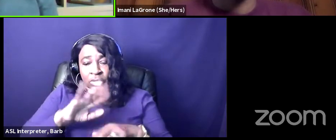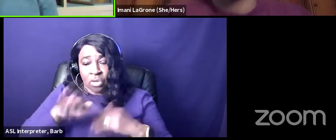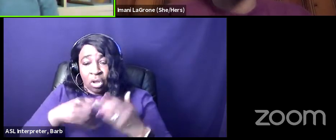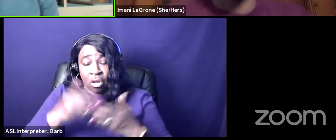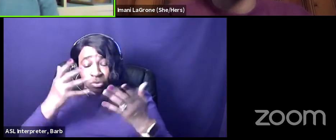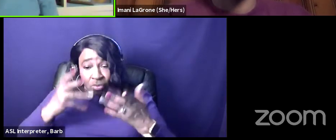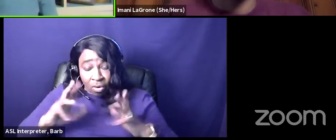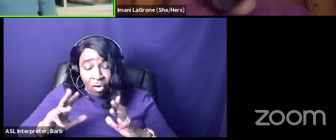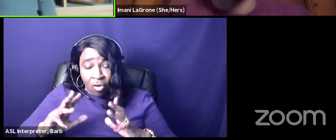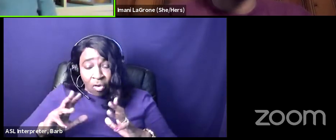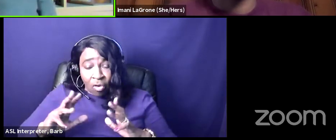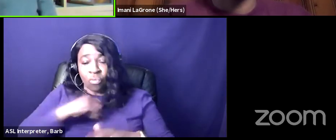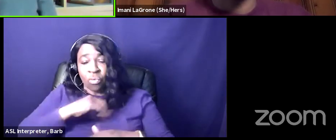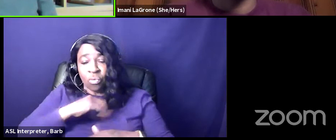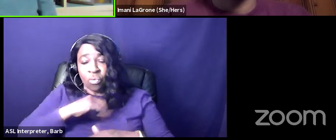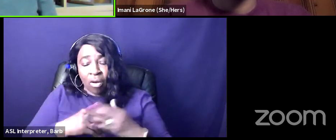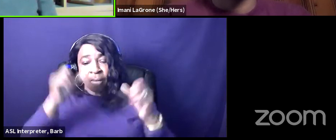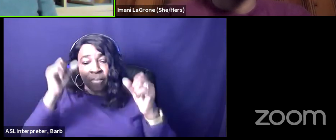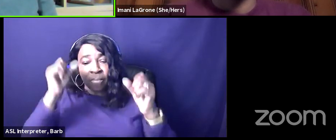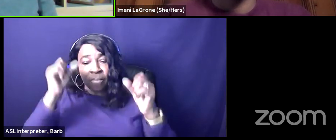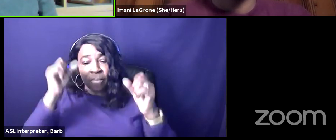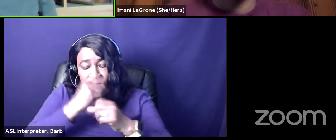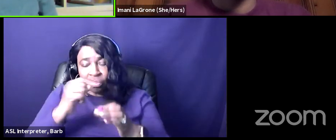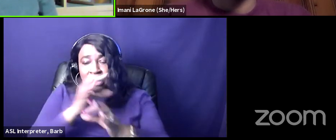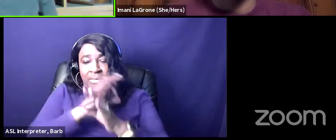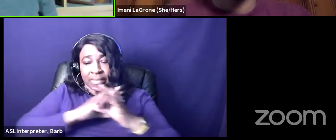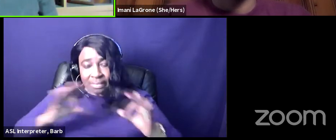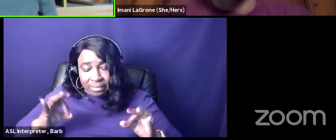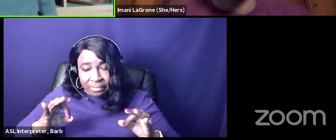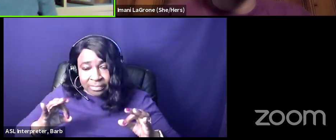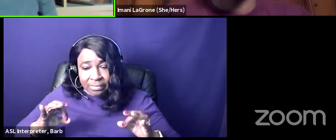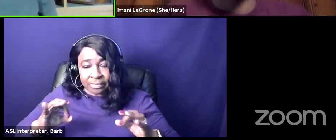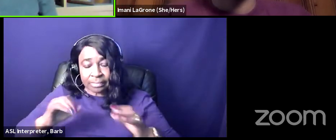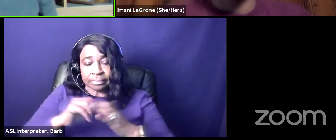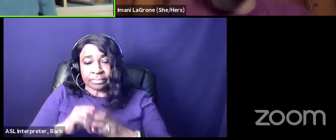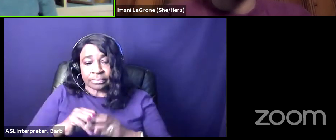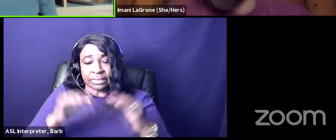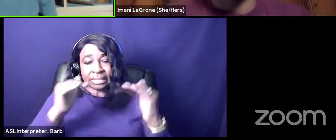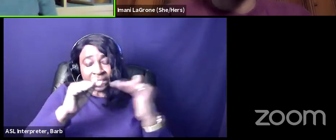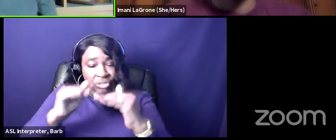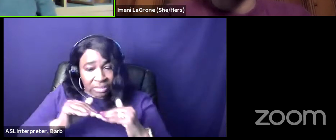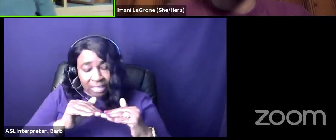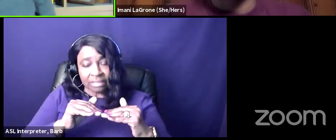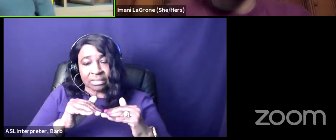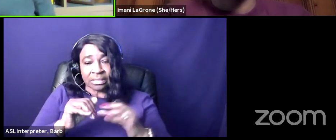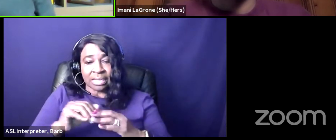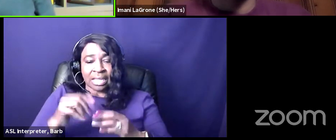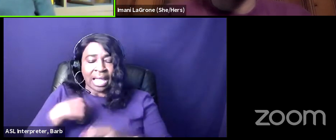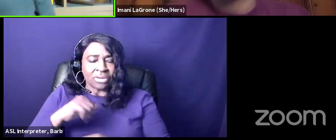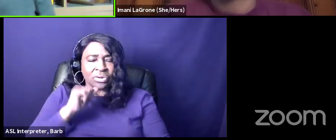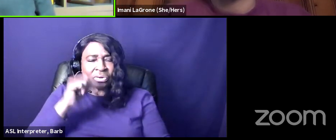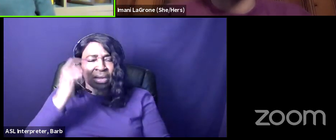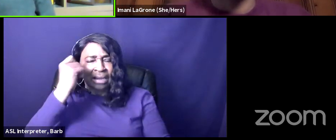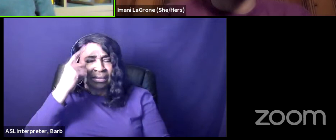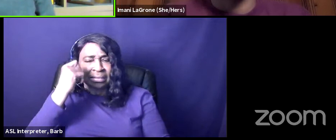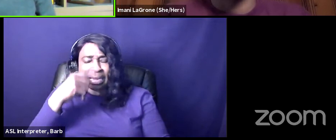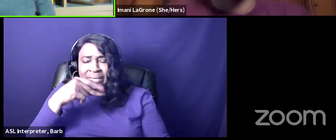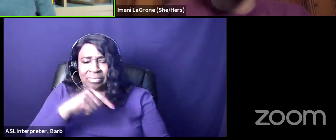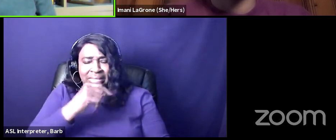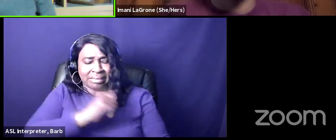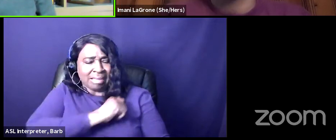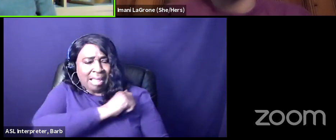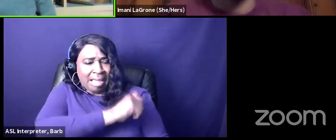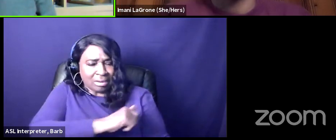freedom i don't understand this like uh it like antagonistic attitude towards